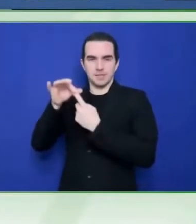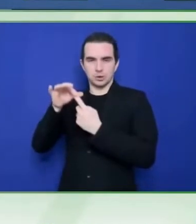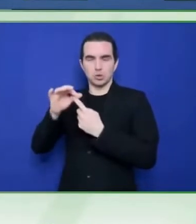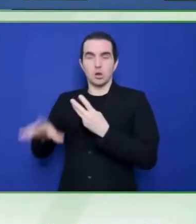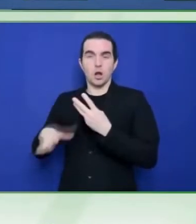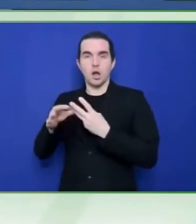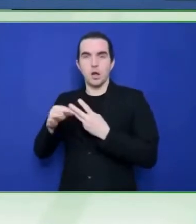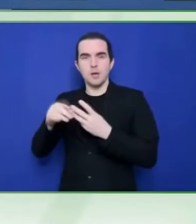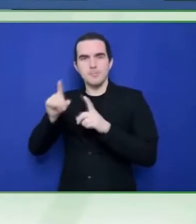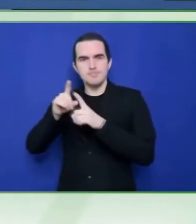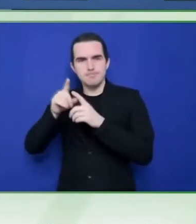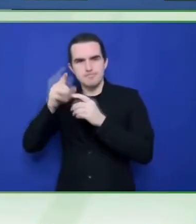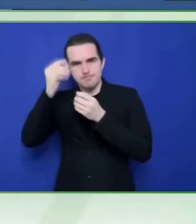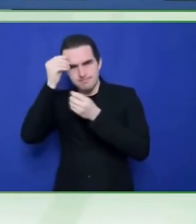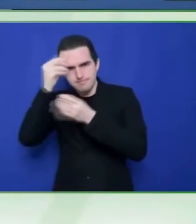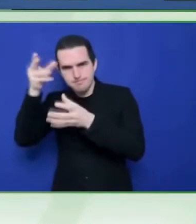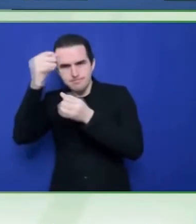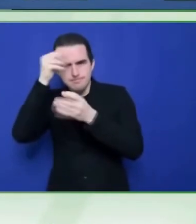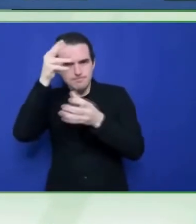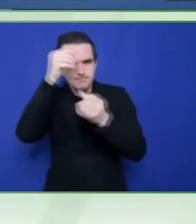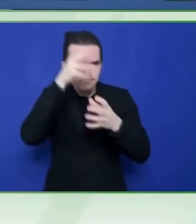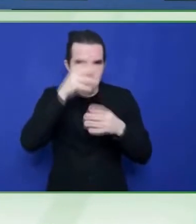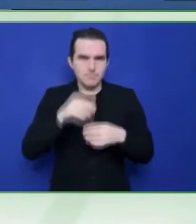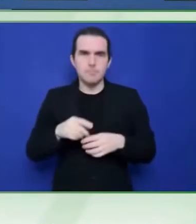deaf can access information more easily.